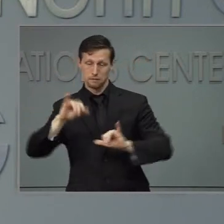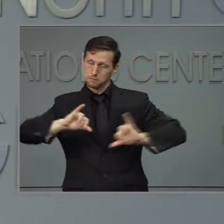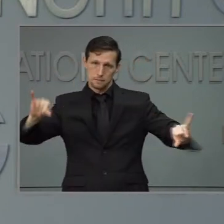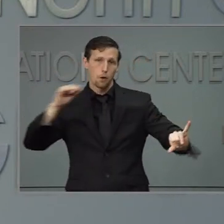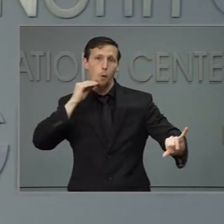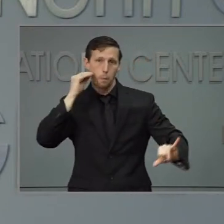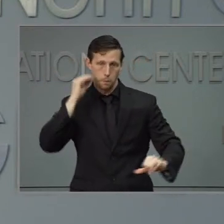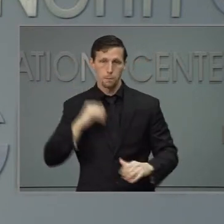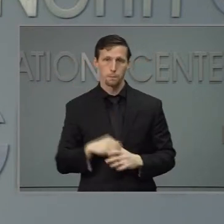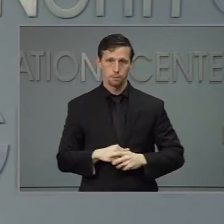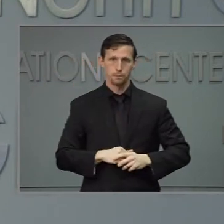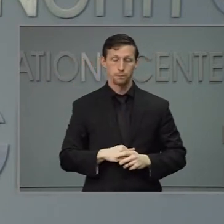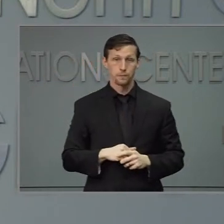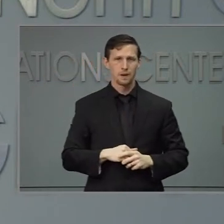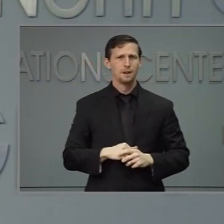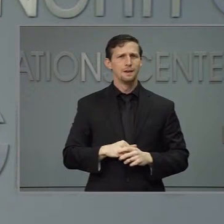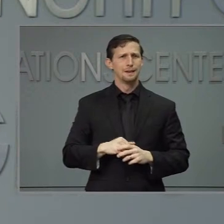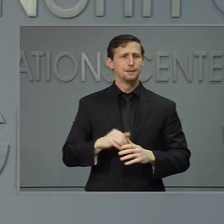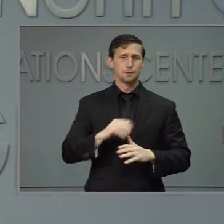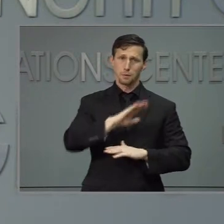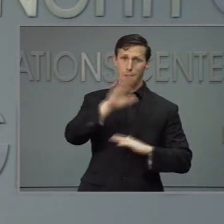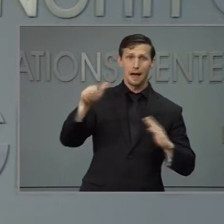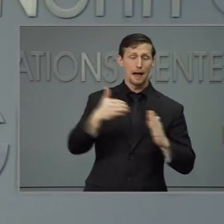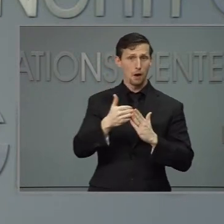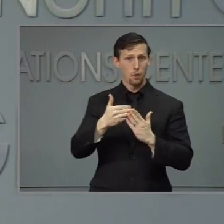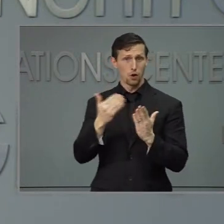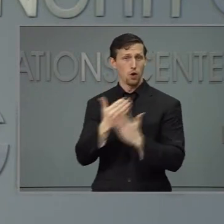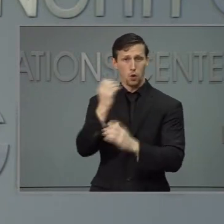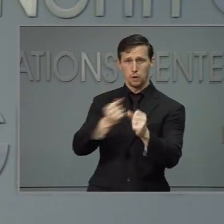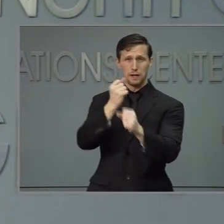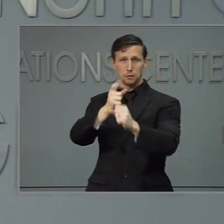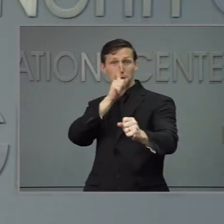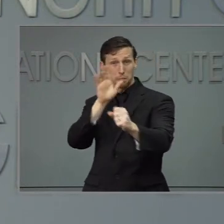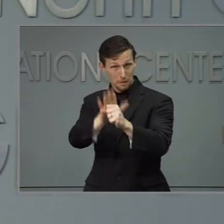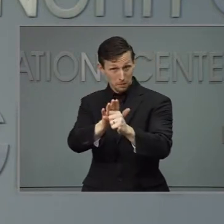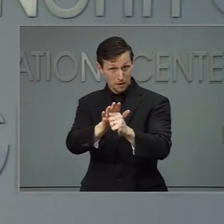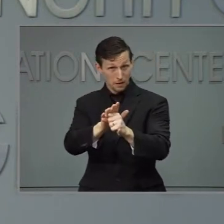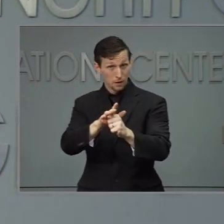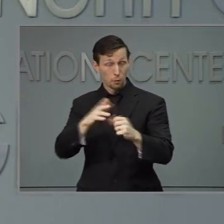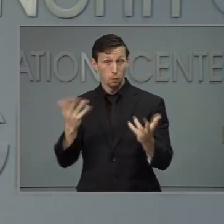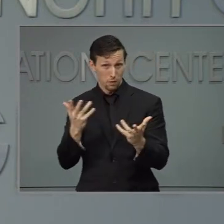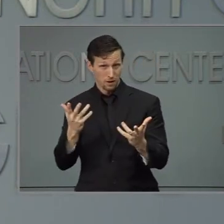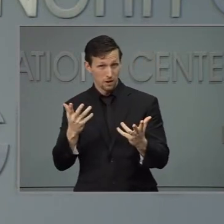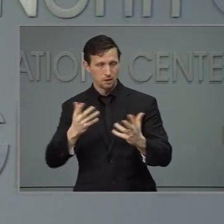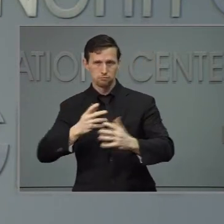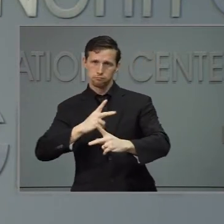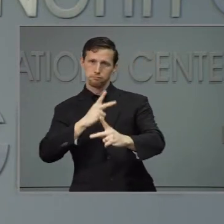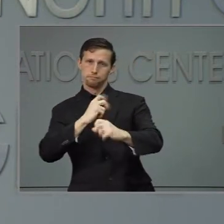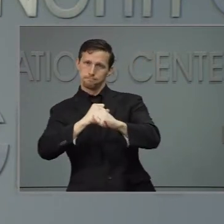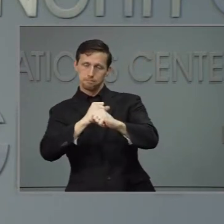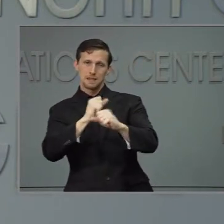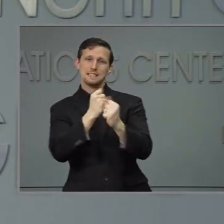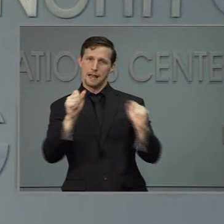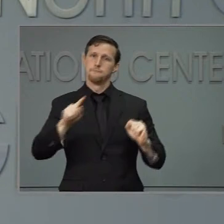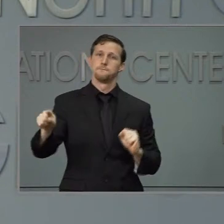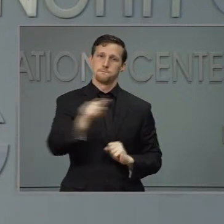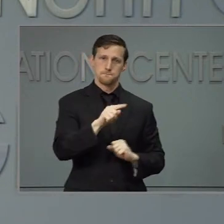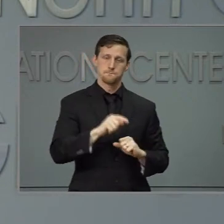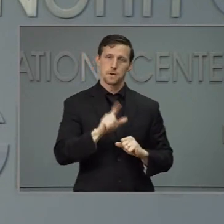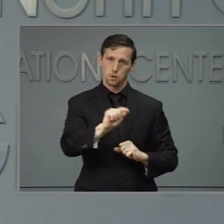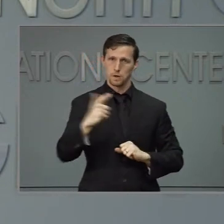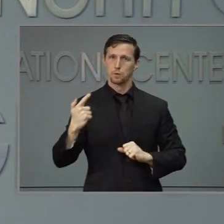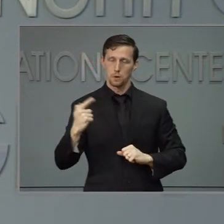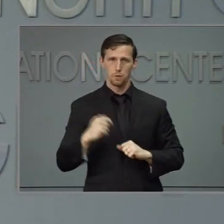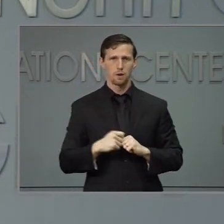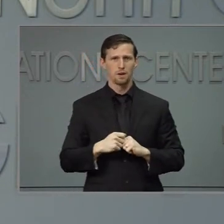should be keeping each other safe in 2021. Most North Carolinians worked hard to care for one another in